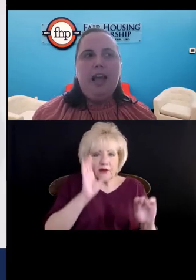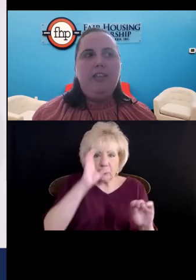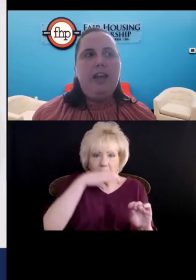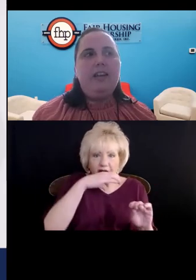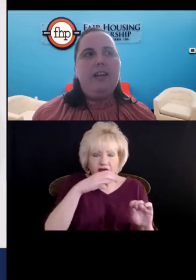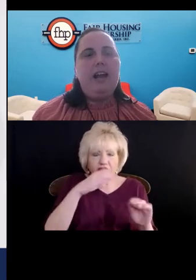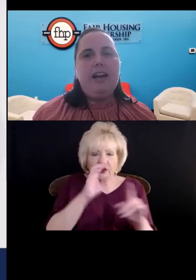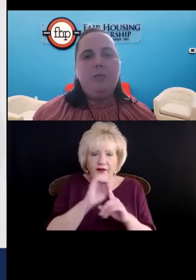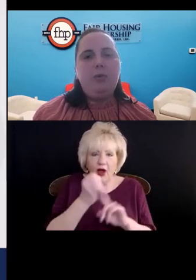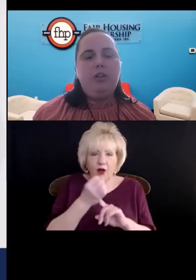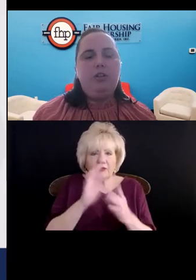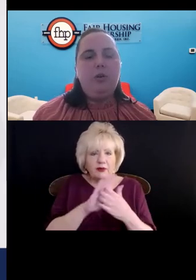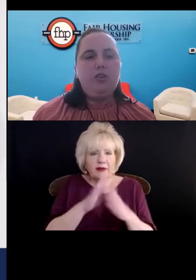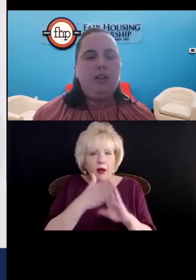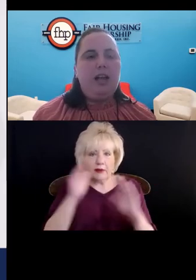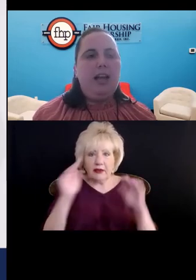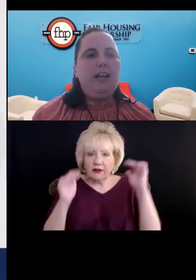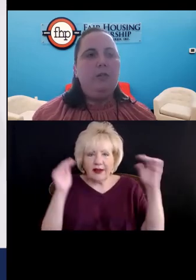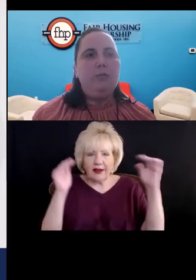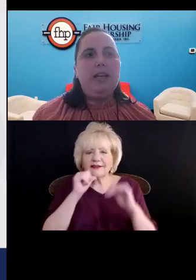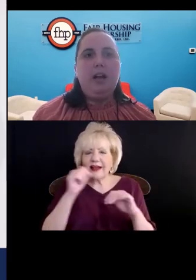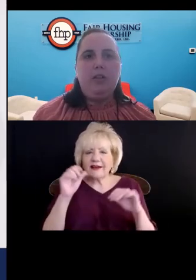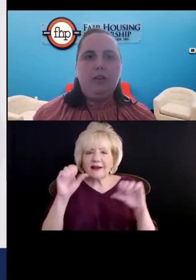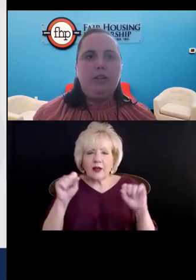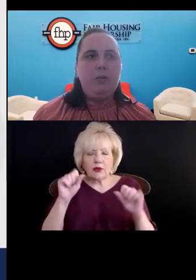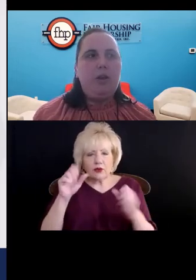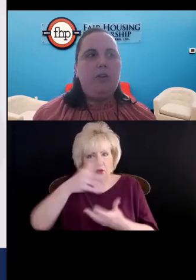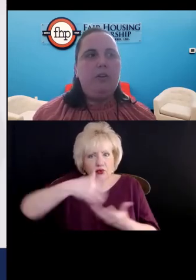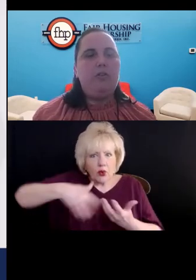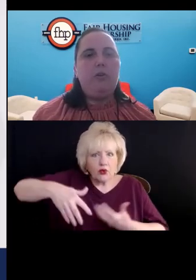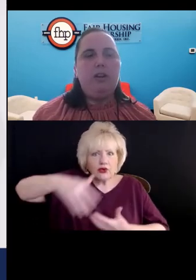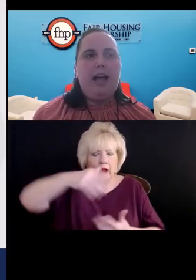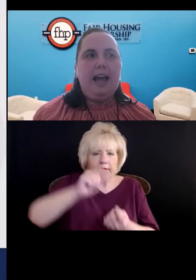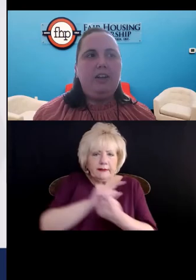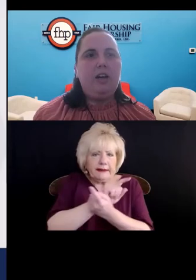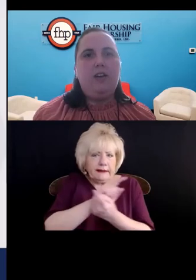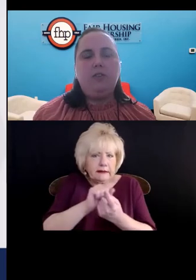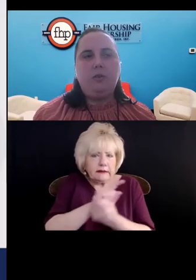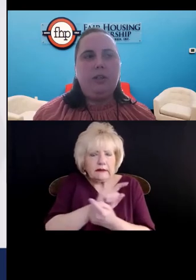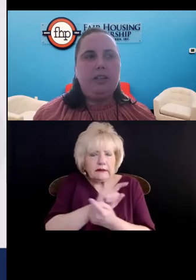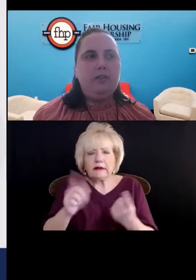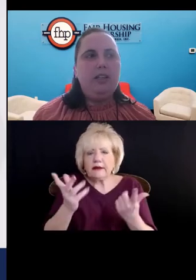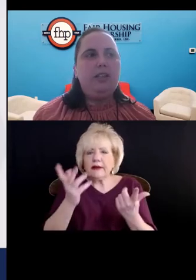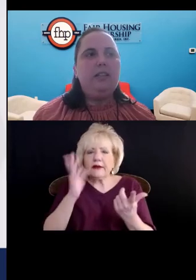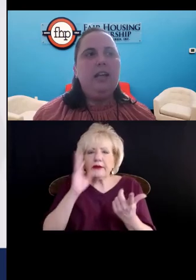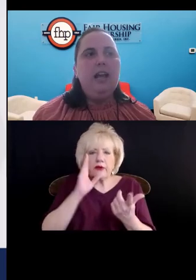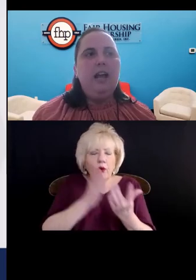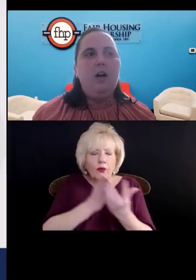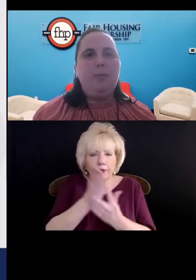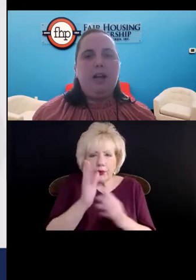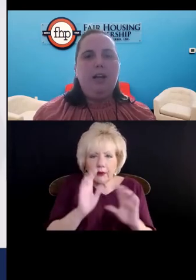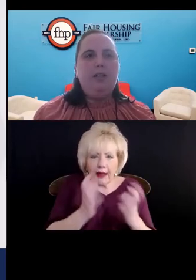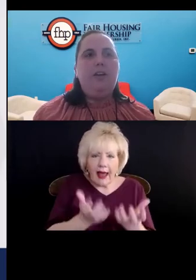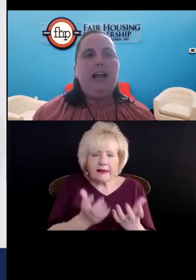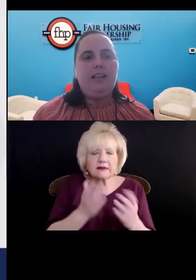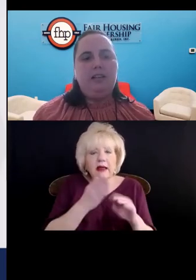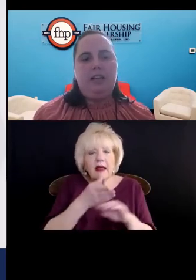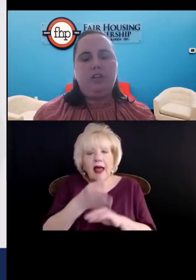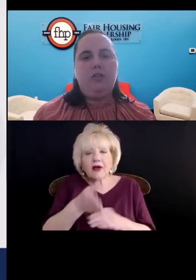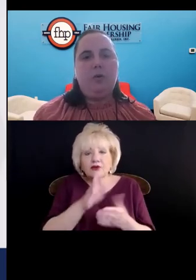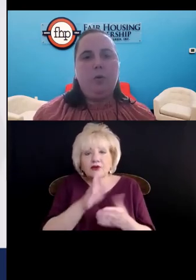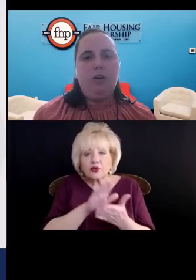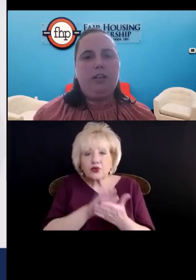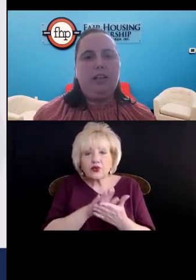and then not able to socialize and meet others, whether it's through class or after school activities, because of the